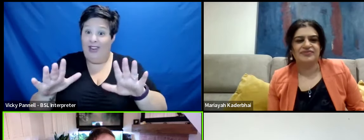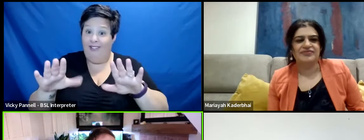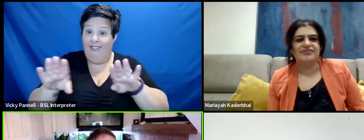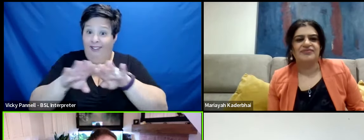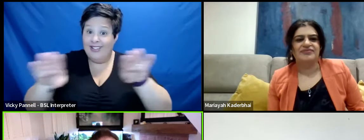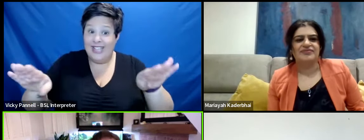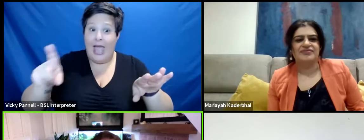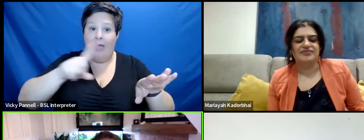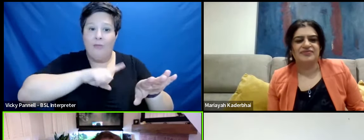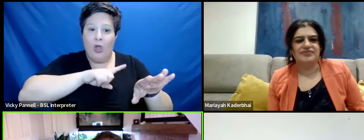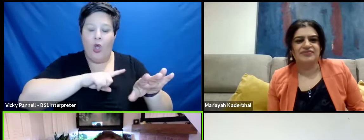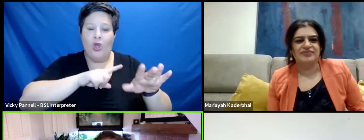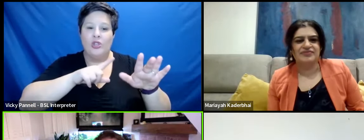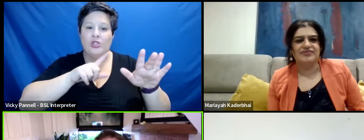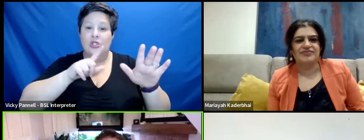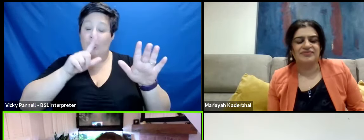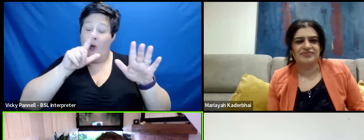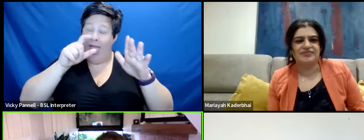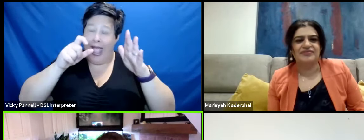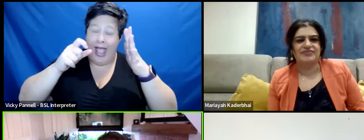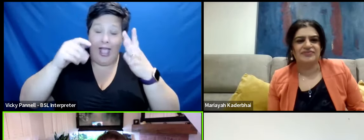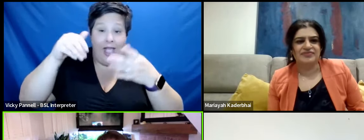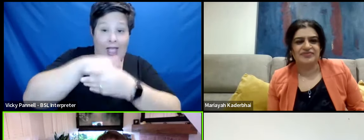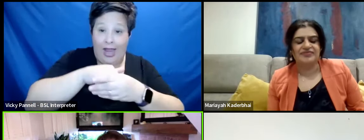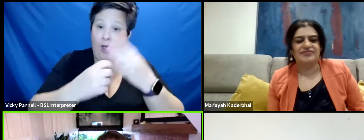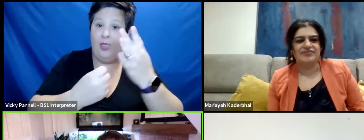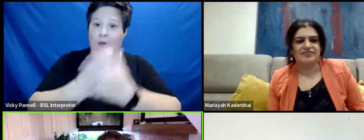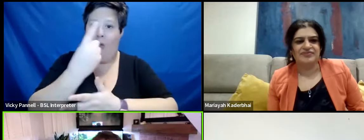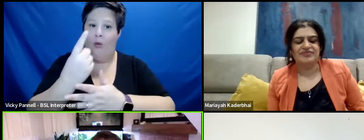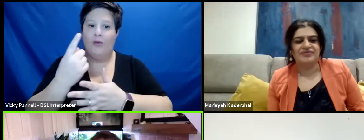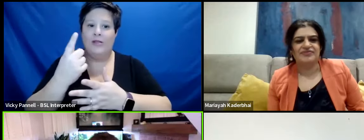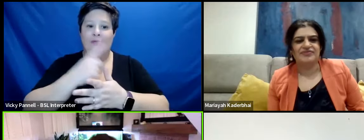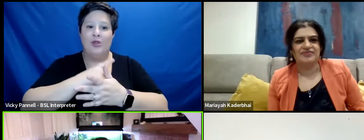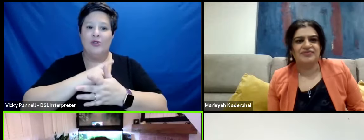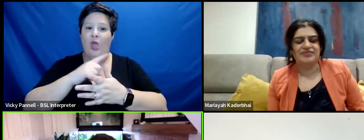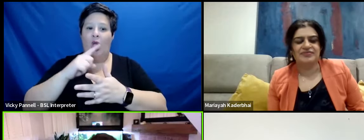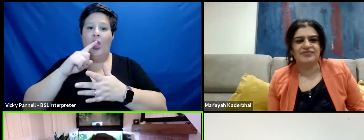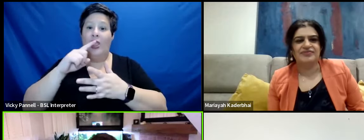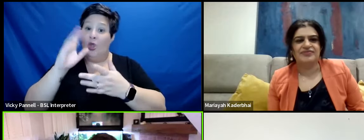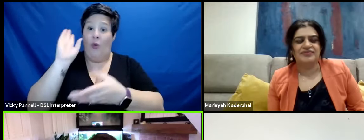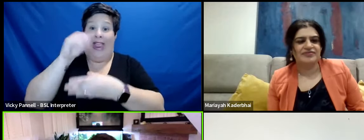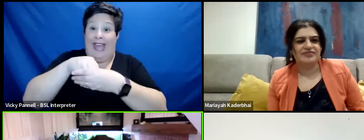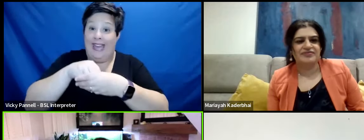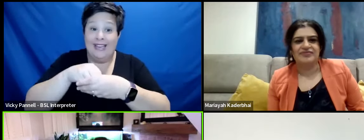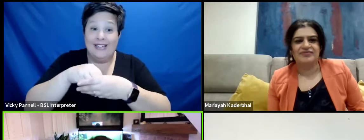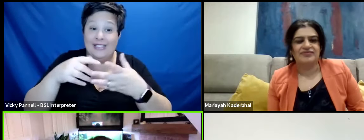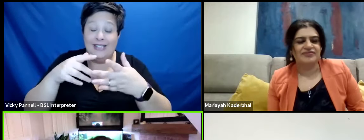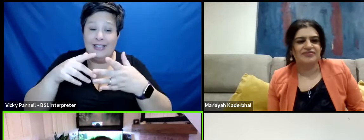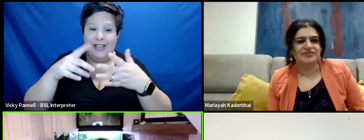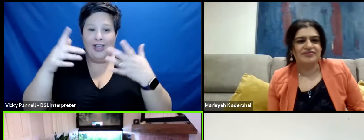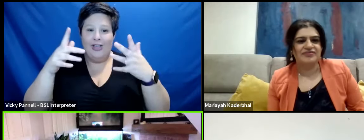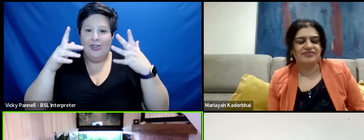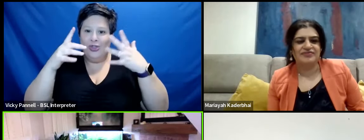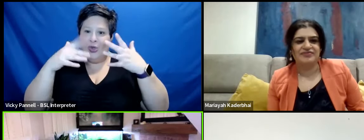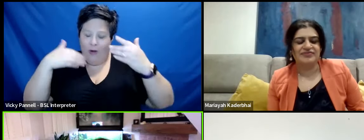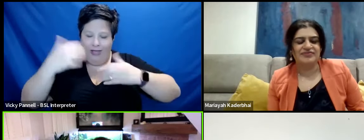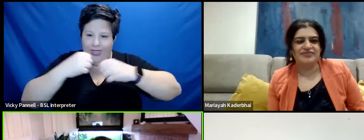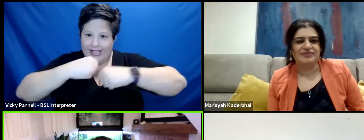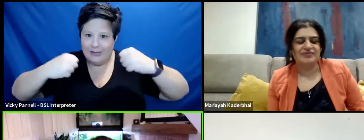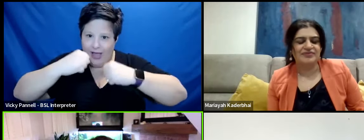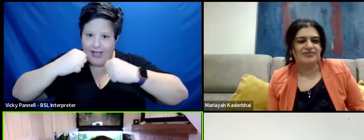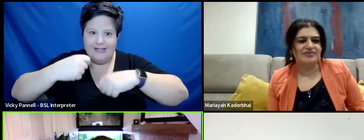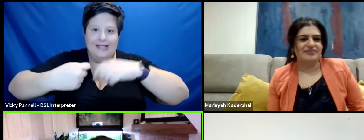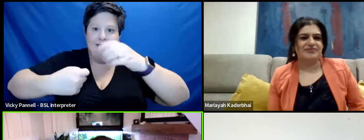you were right in that moment every single time and you couldn't, you were in it, you were capturing that space in